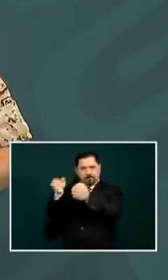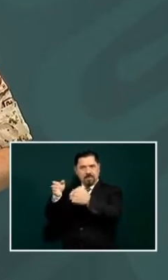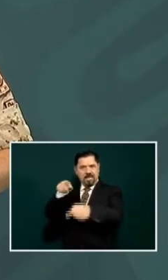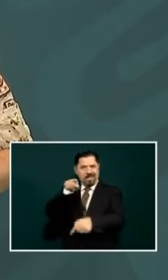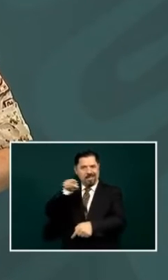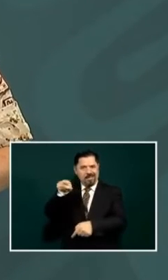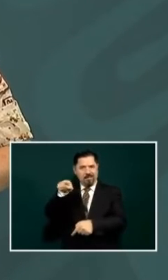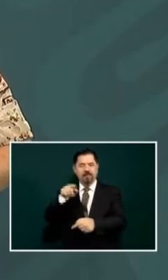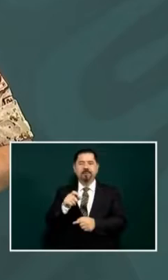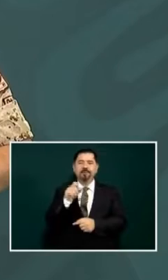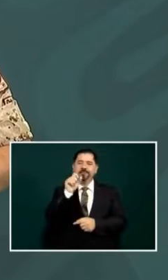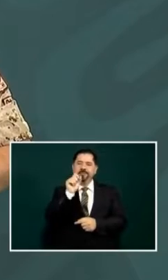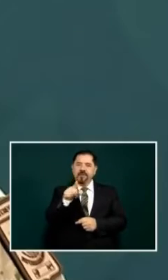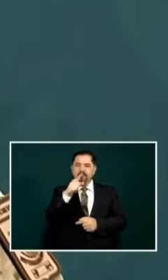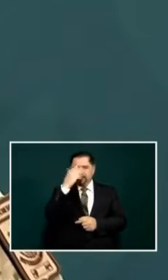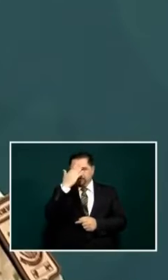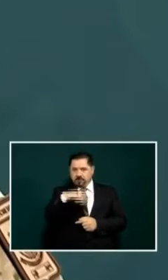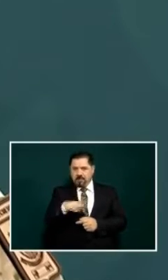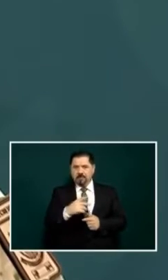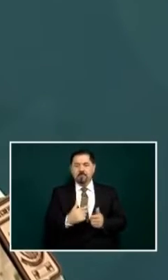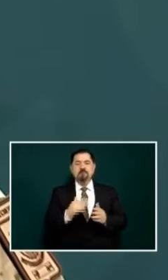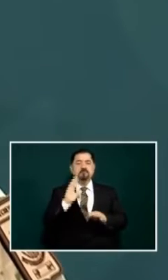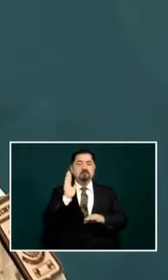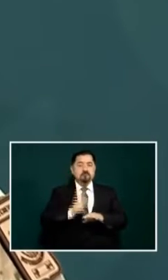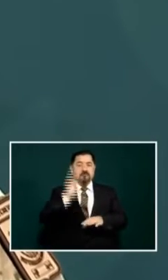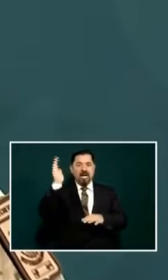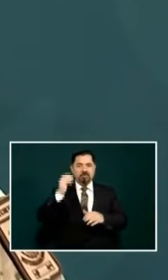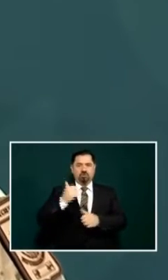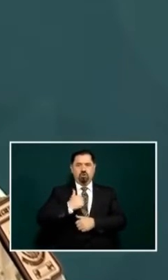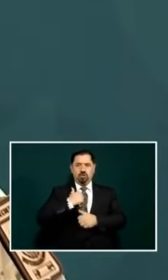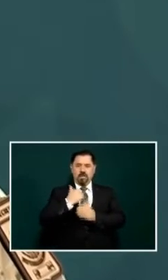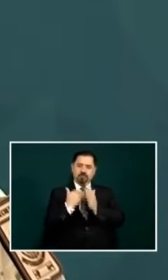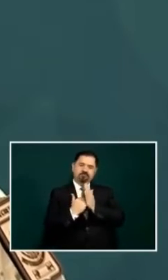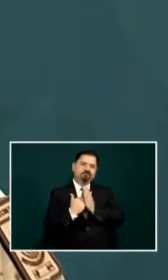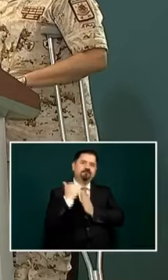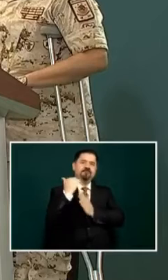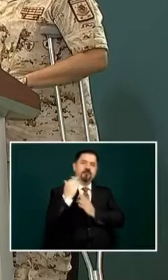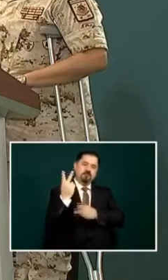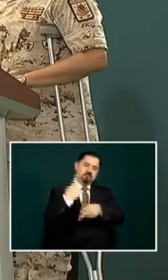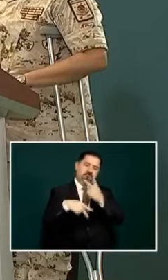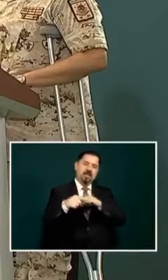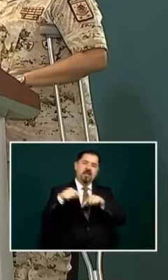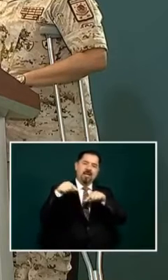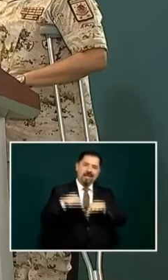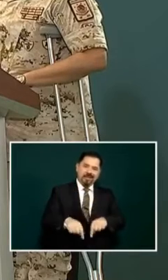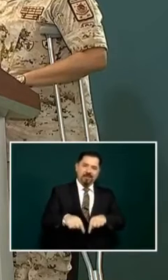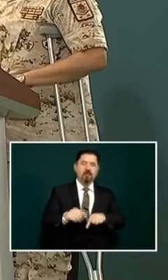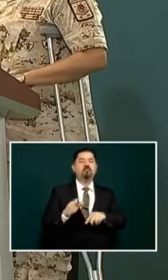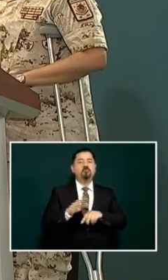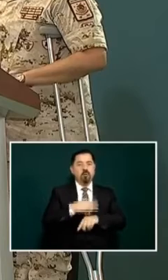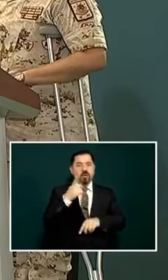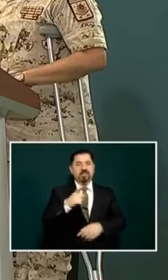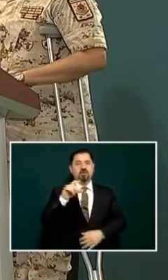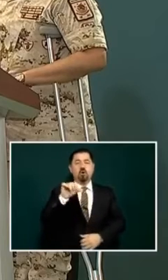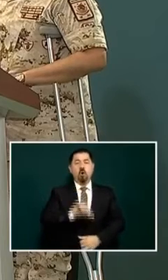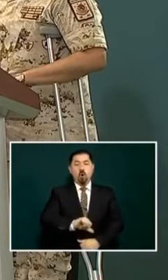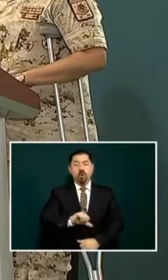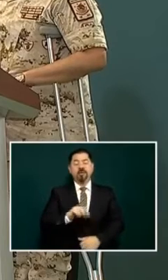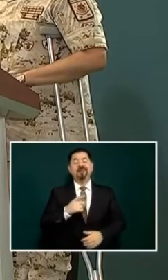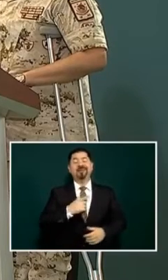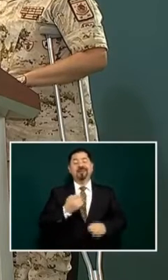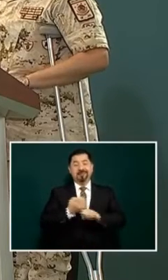will have to be